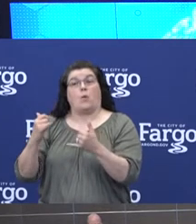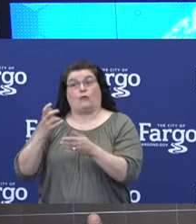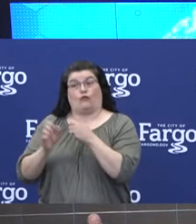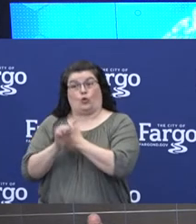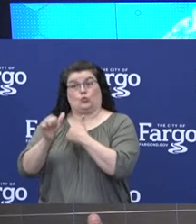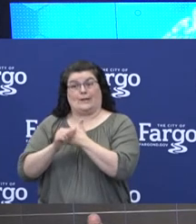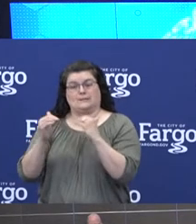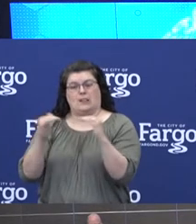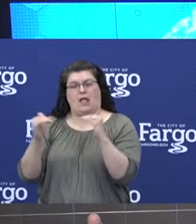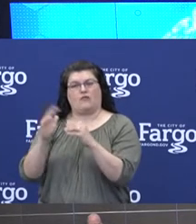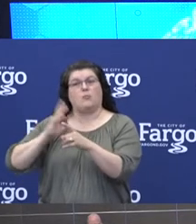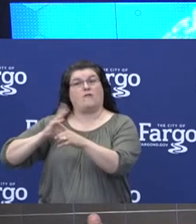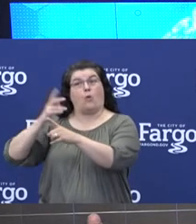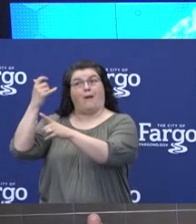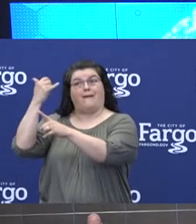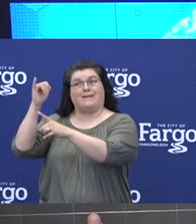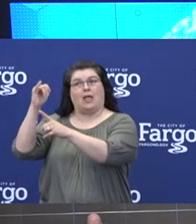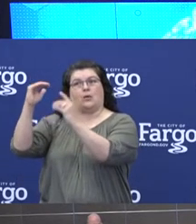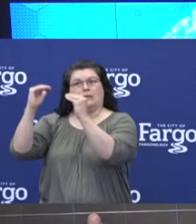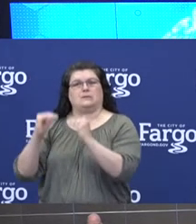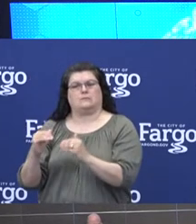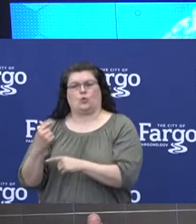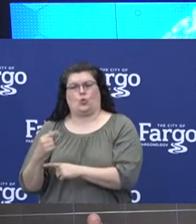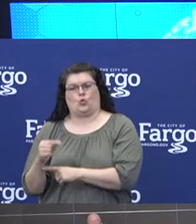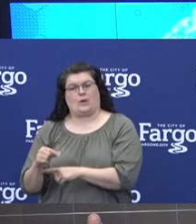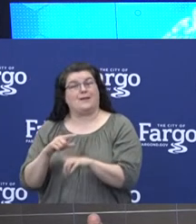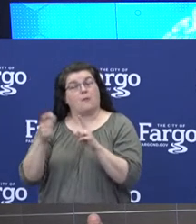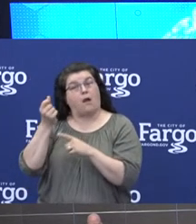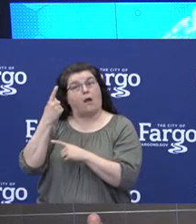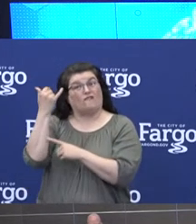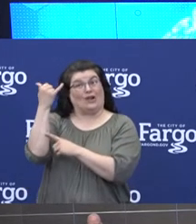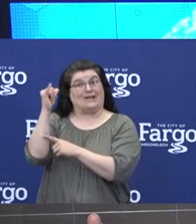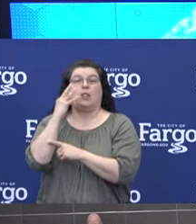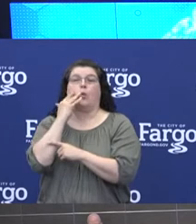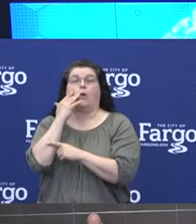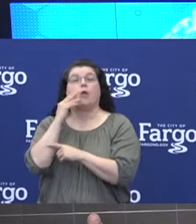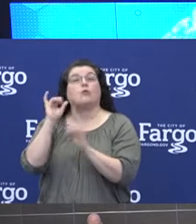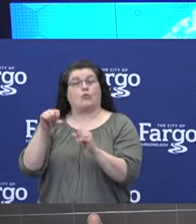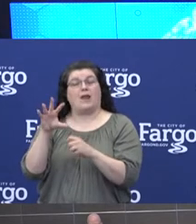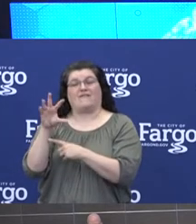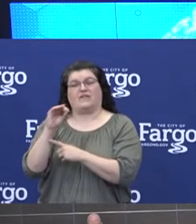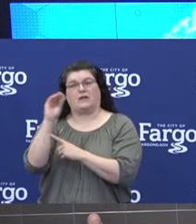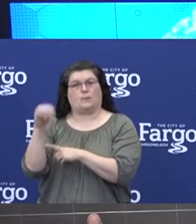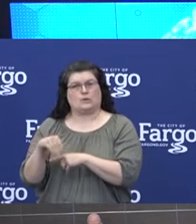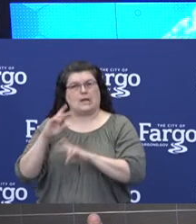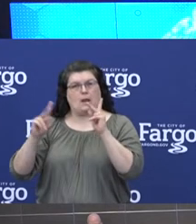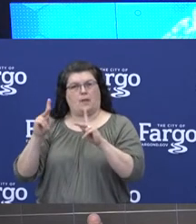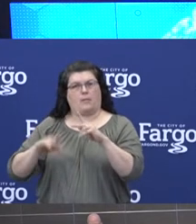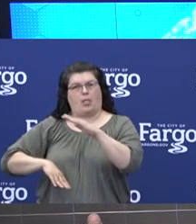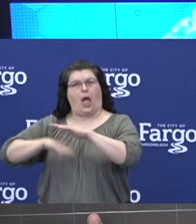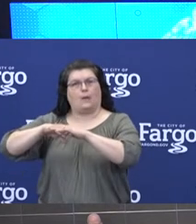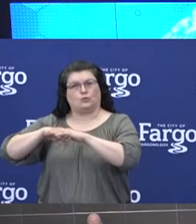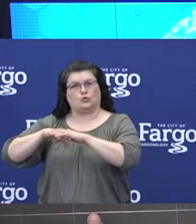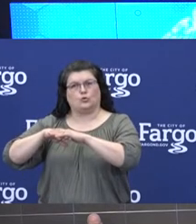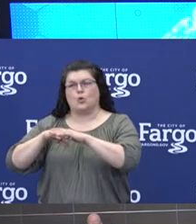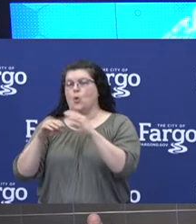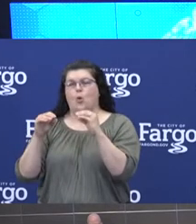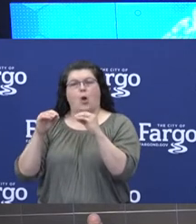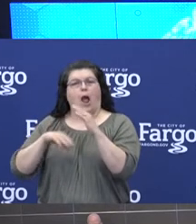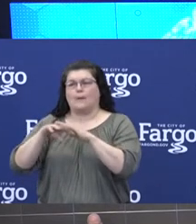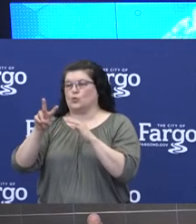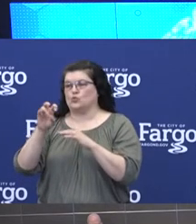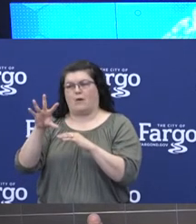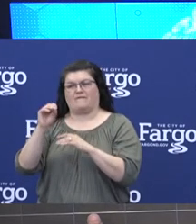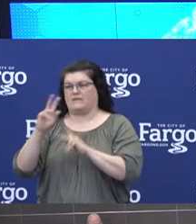green. Under yellow, businesses were allowed to have 50 percent capacity with no more than 250 people